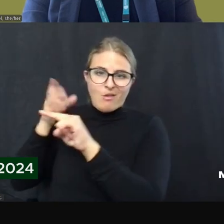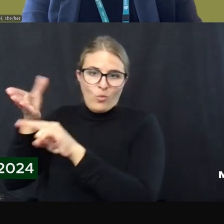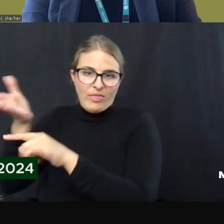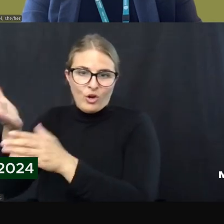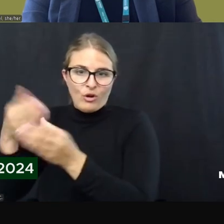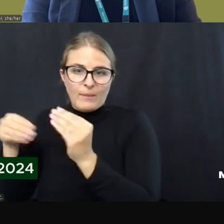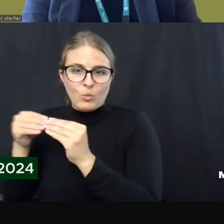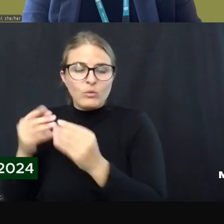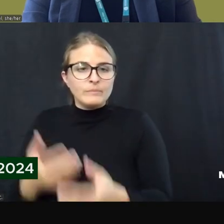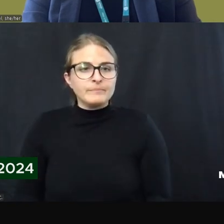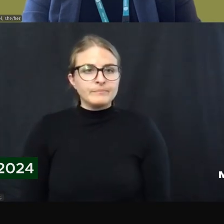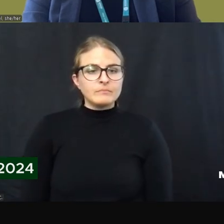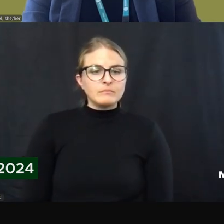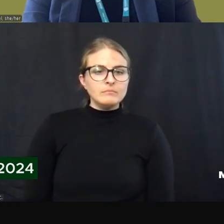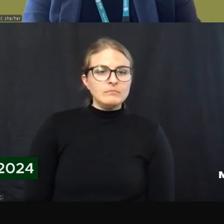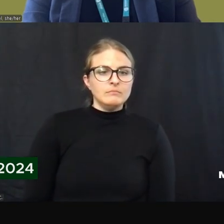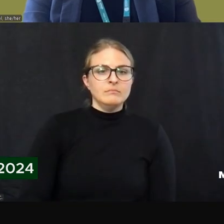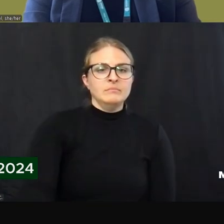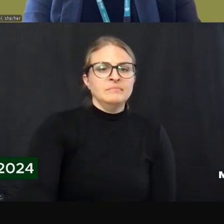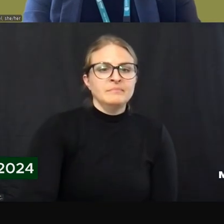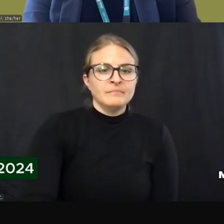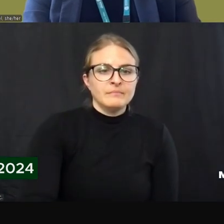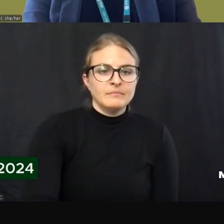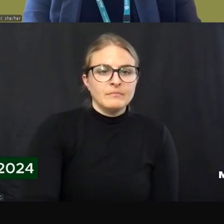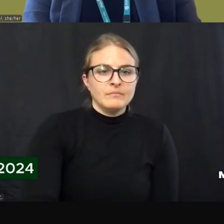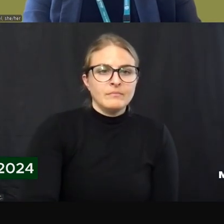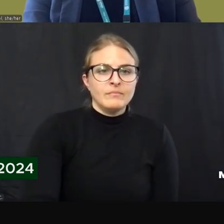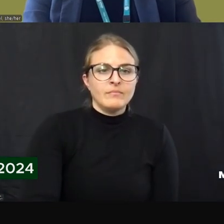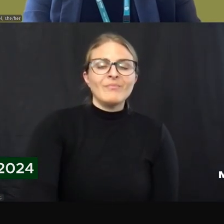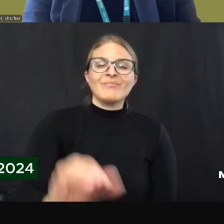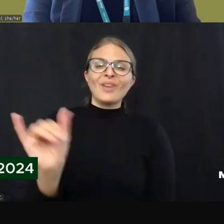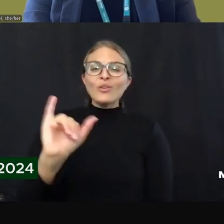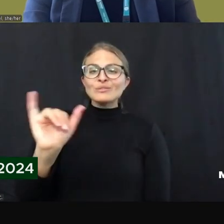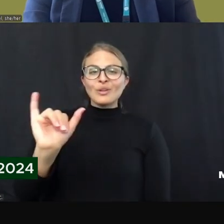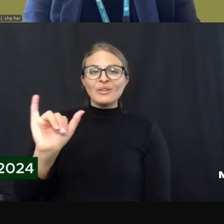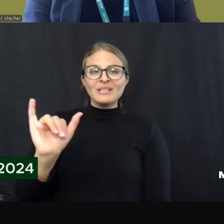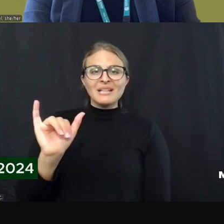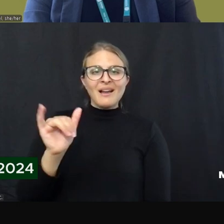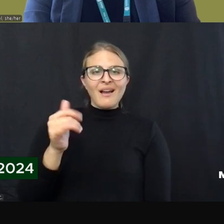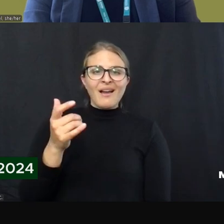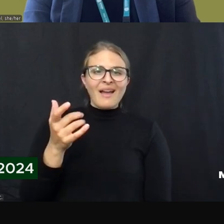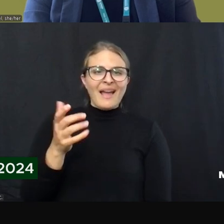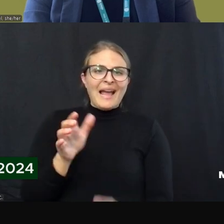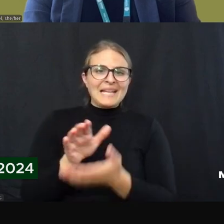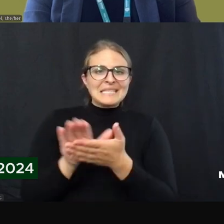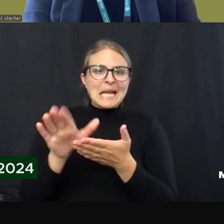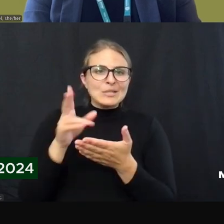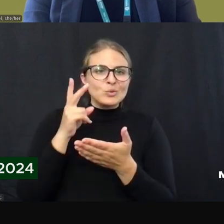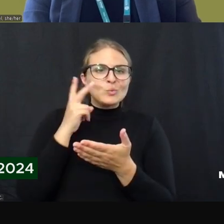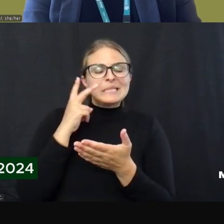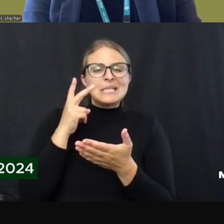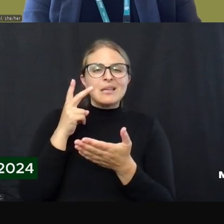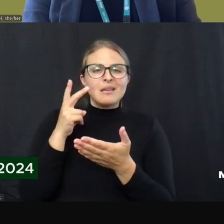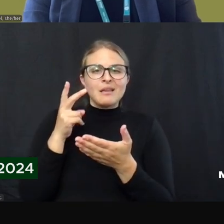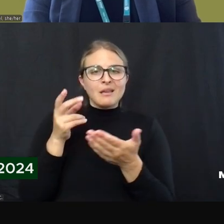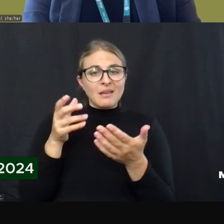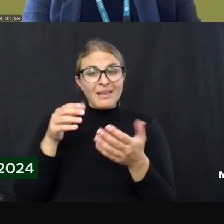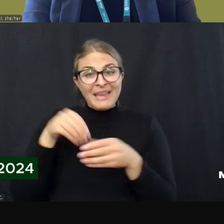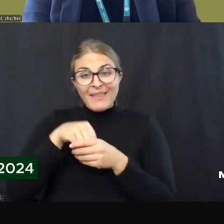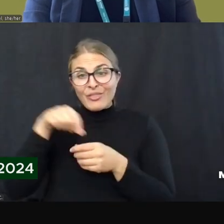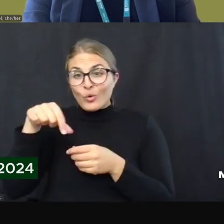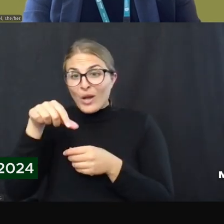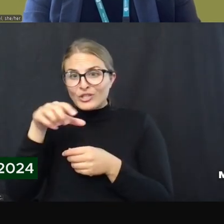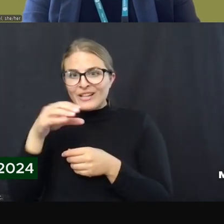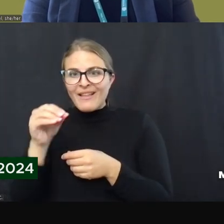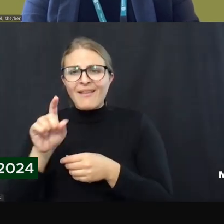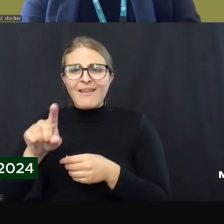Okay, thank you. And also just wanted to say how much I'm appreciating seeing the love in the Q&A and how many of you are expressing excitement